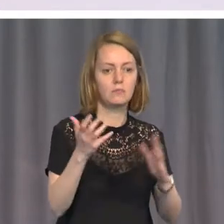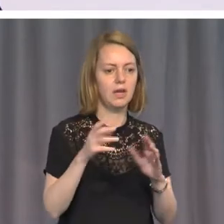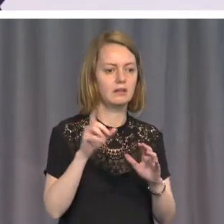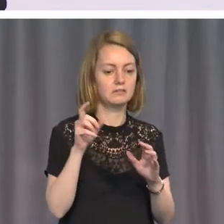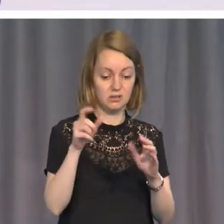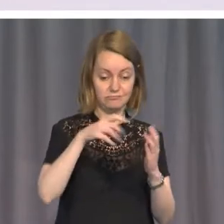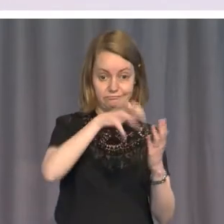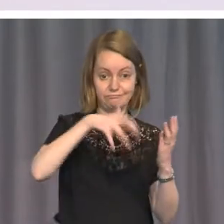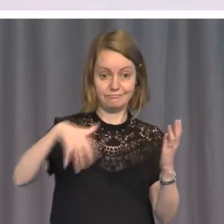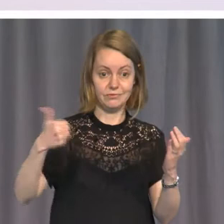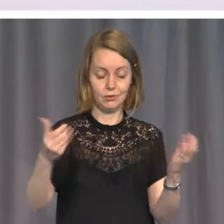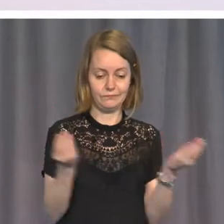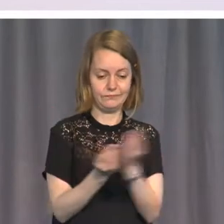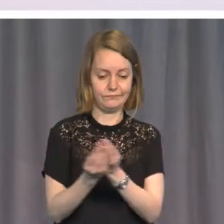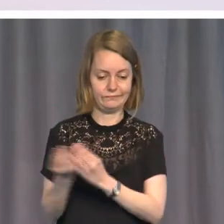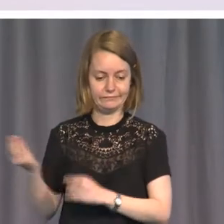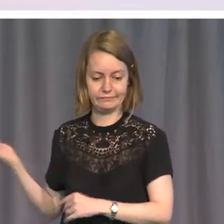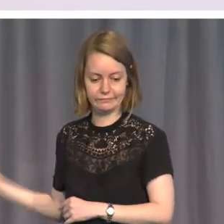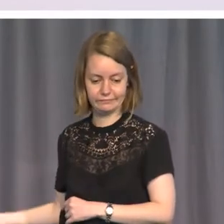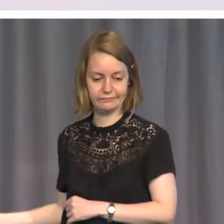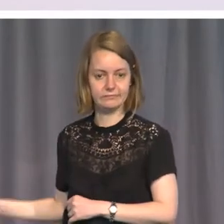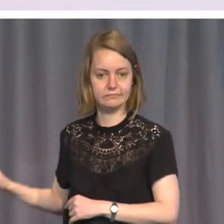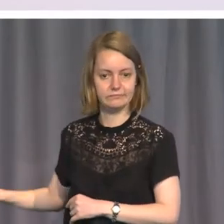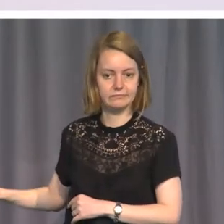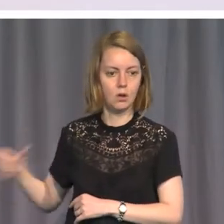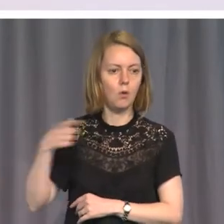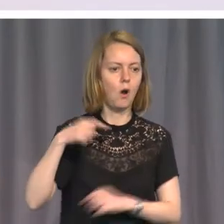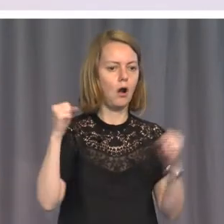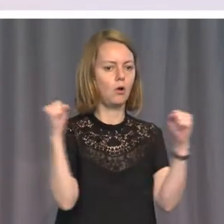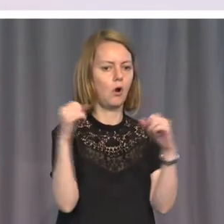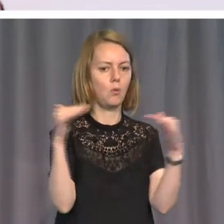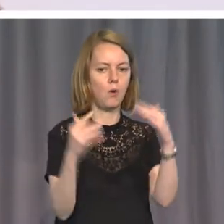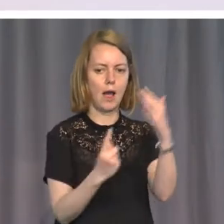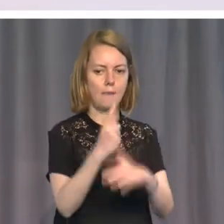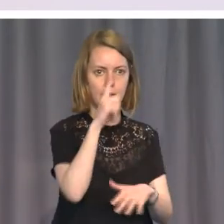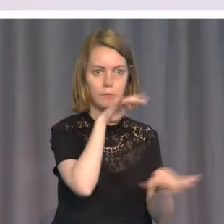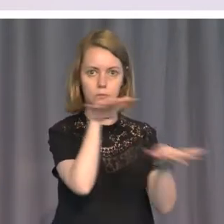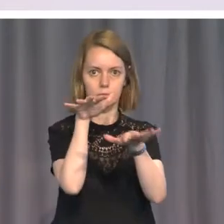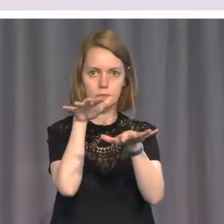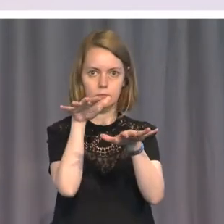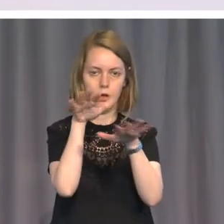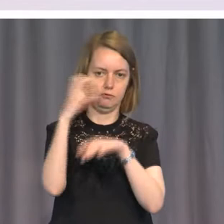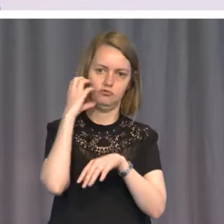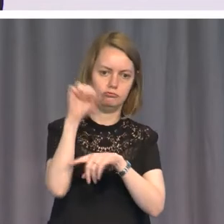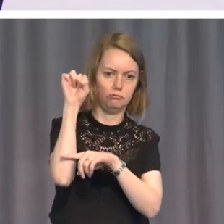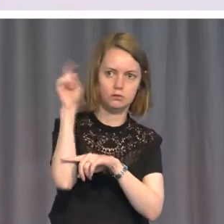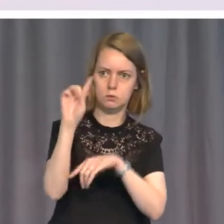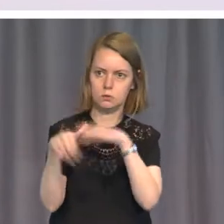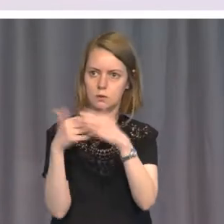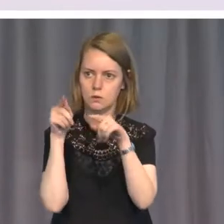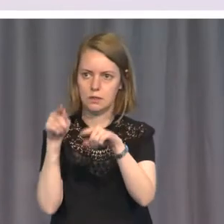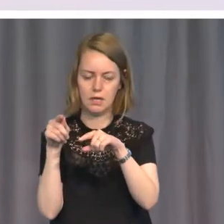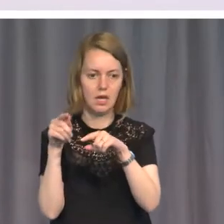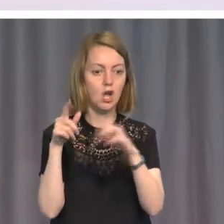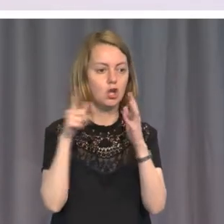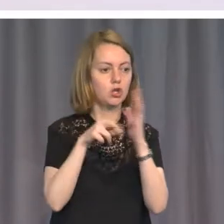period when we had, of course, a host of good conventions. We elaborated the Universal Declaration